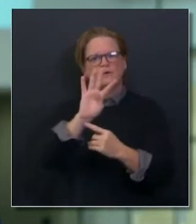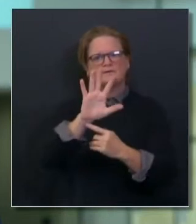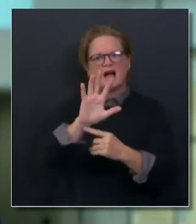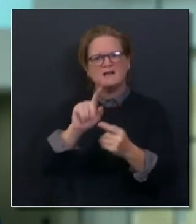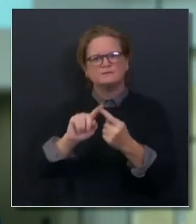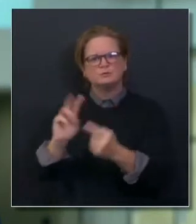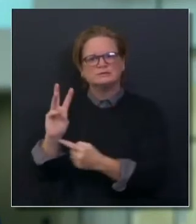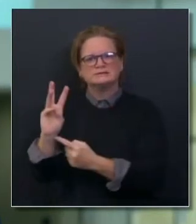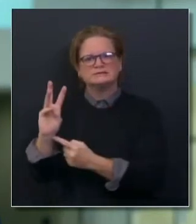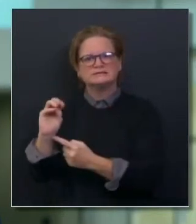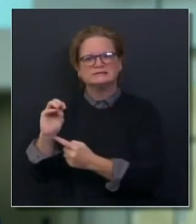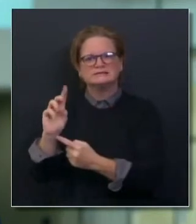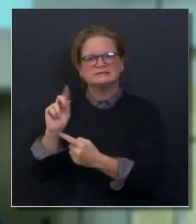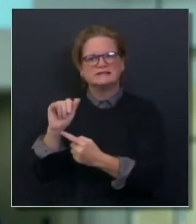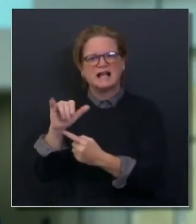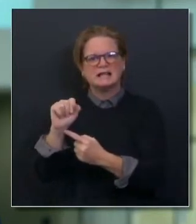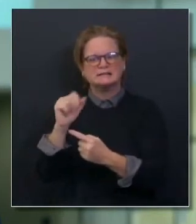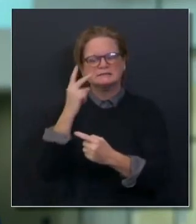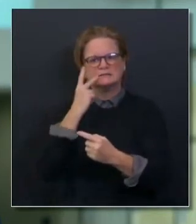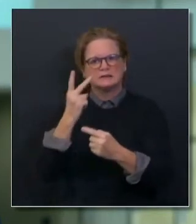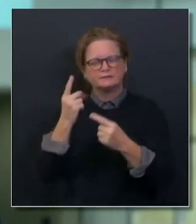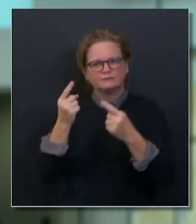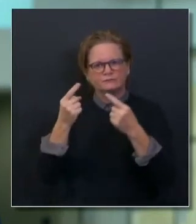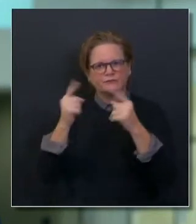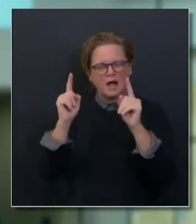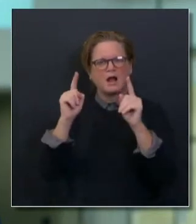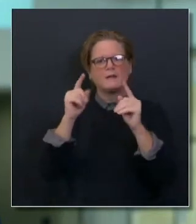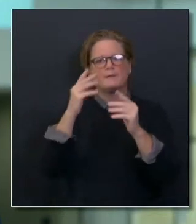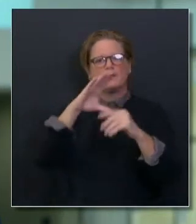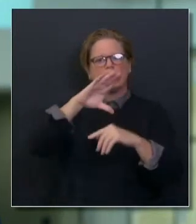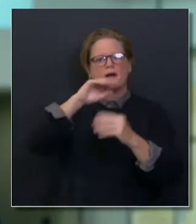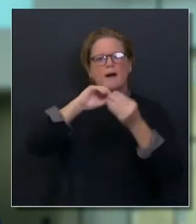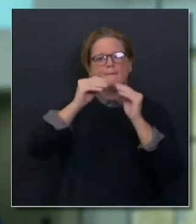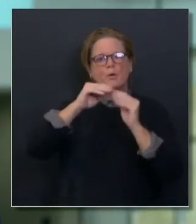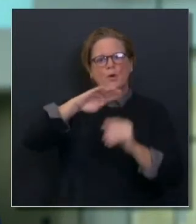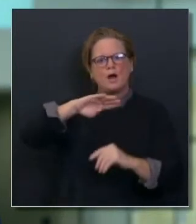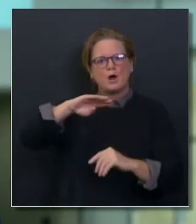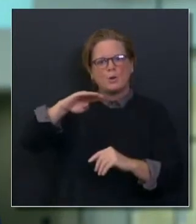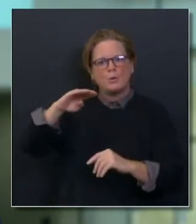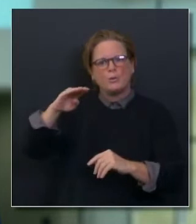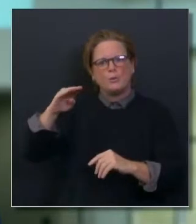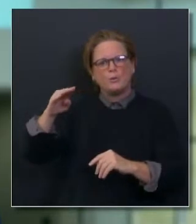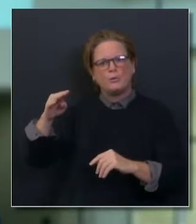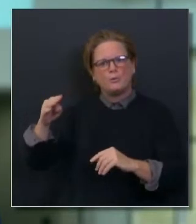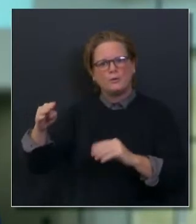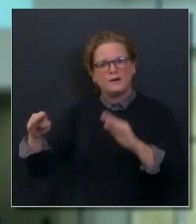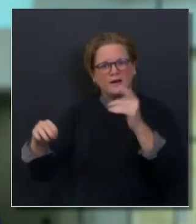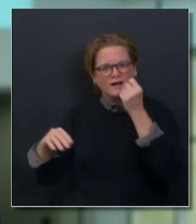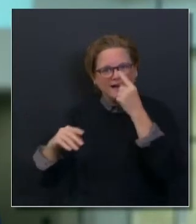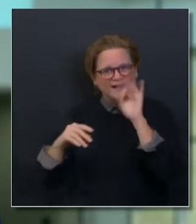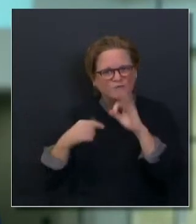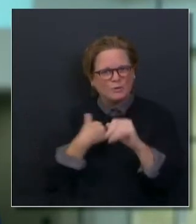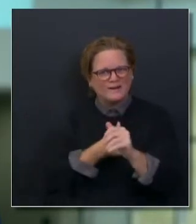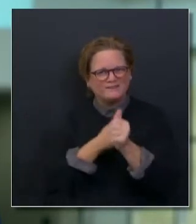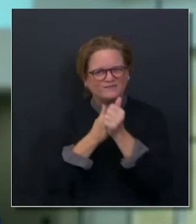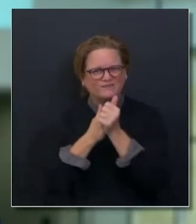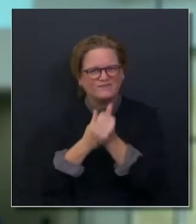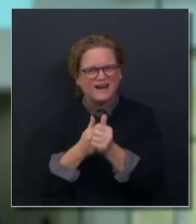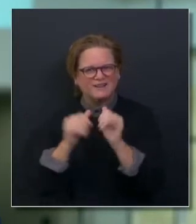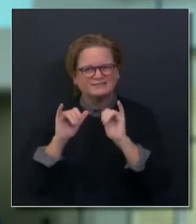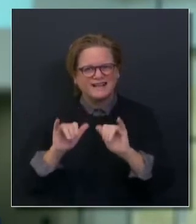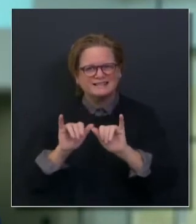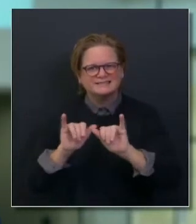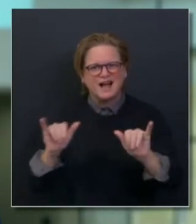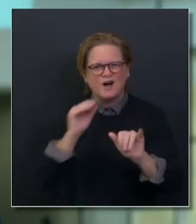sees the kind of relief in returning to something that is manageable and more normal. That is accurate, but I think the decision